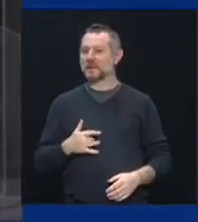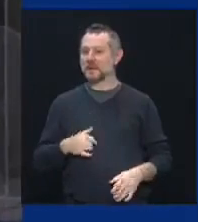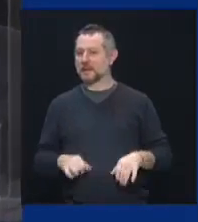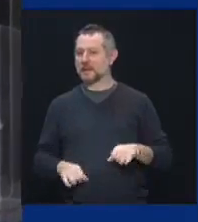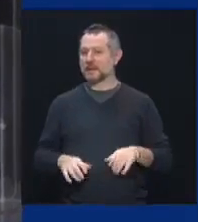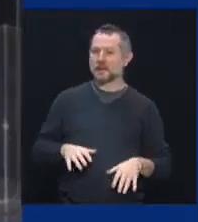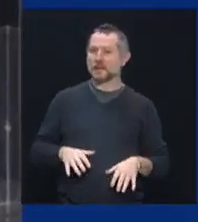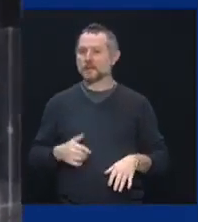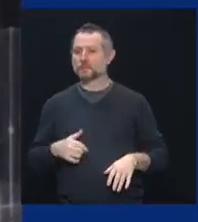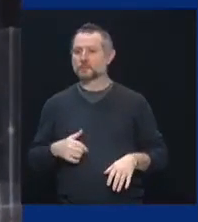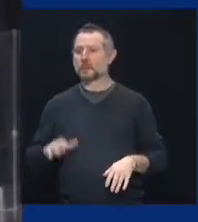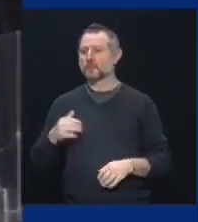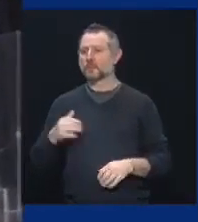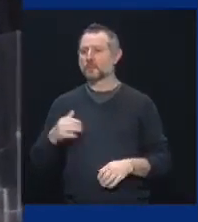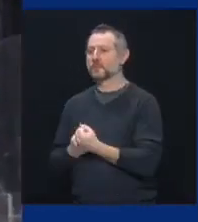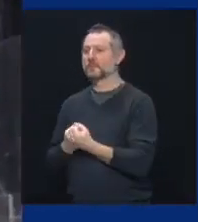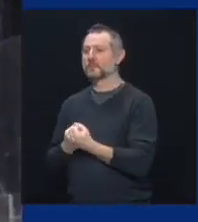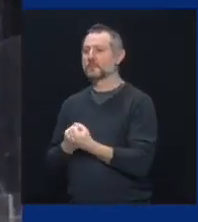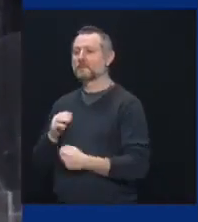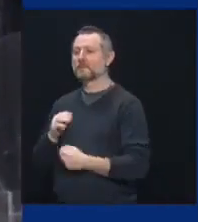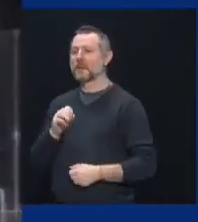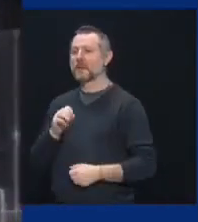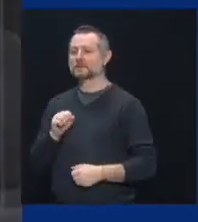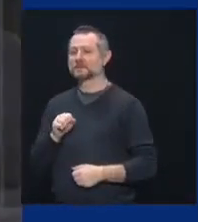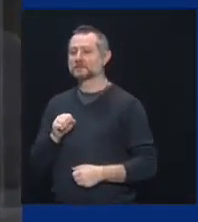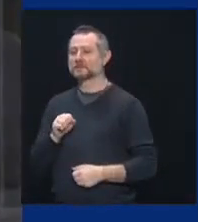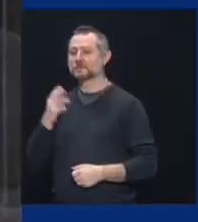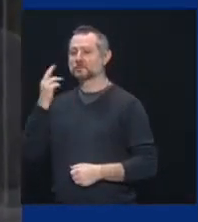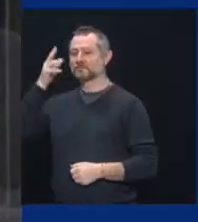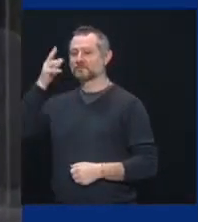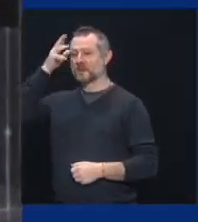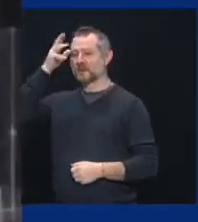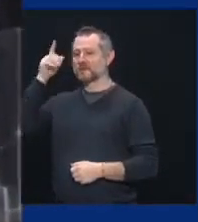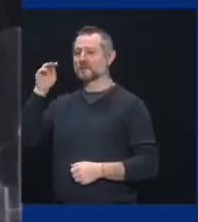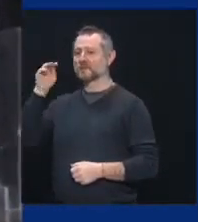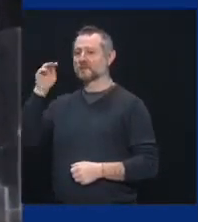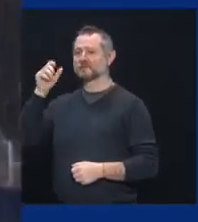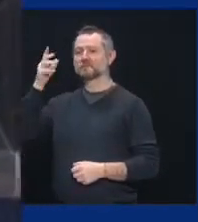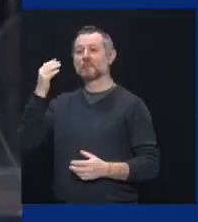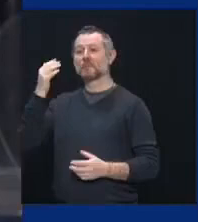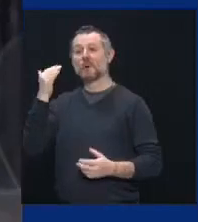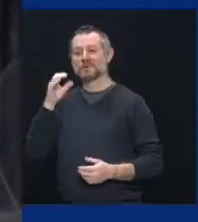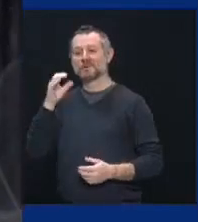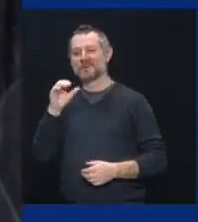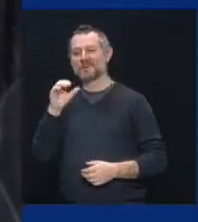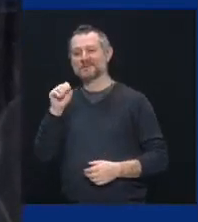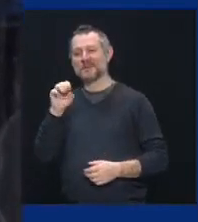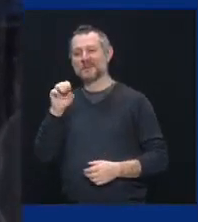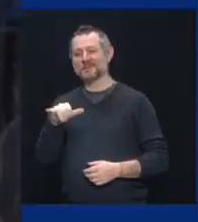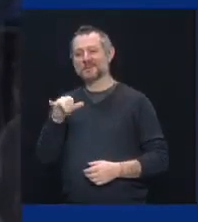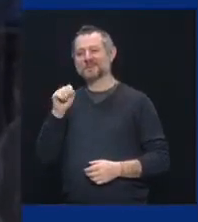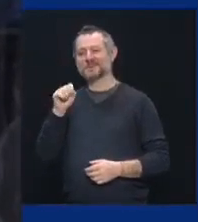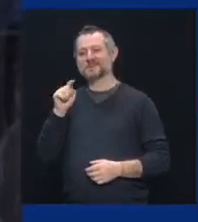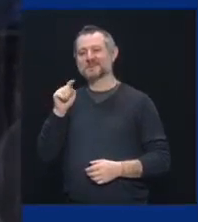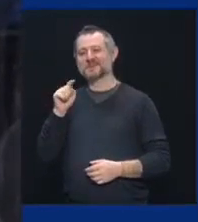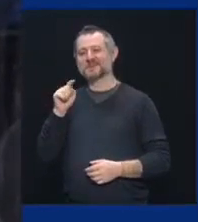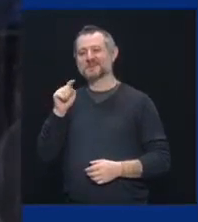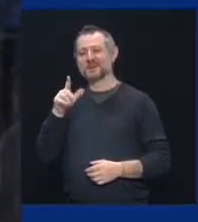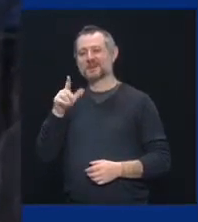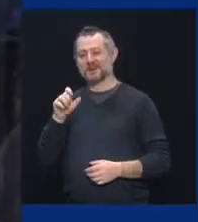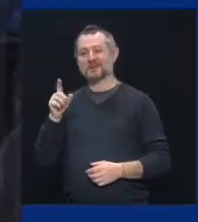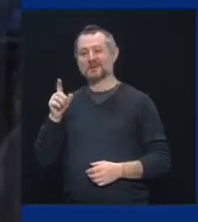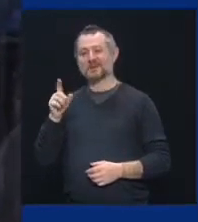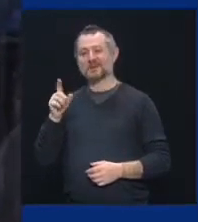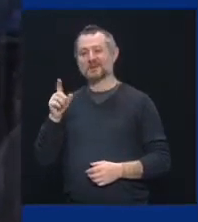grew up a Mets fan as a result of my father being a Mets fan because of Casey Stengel at inception in 1962. He loved the whole